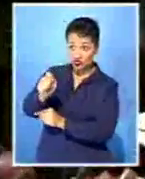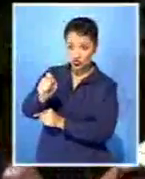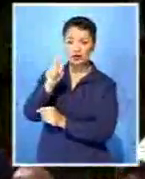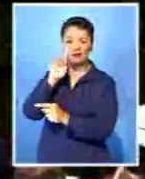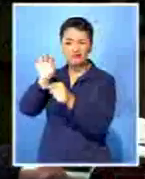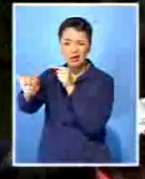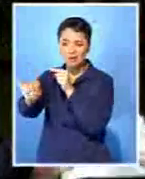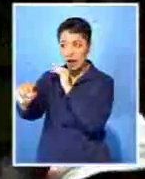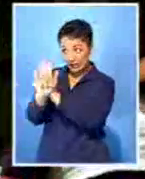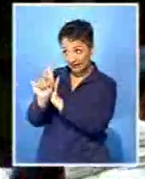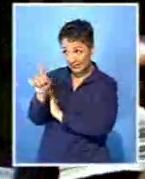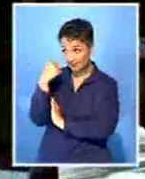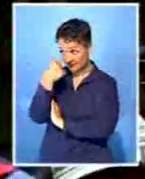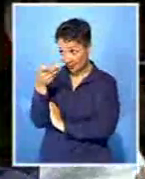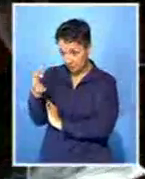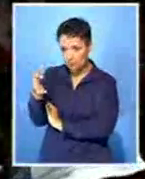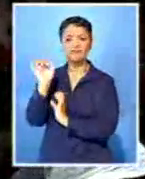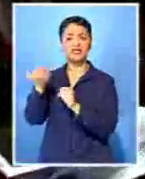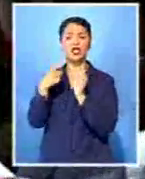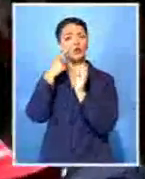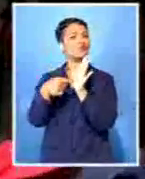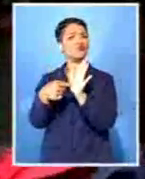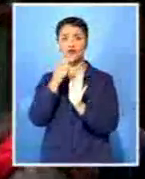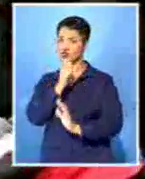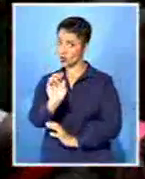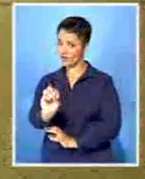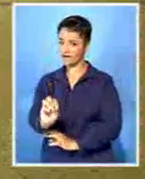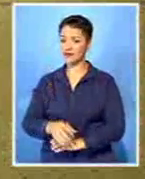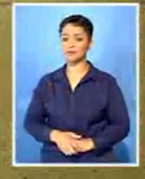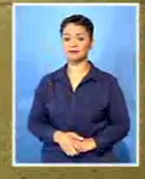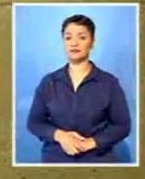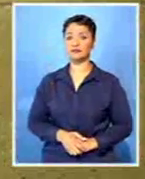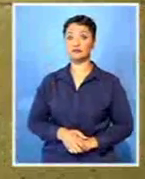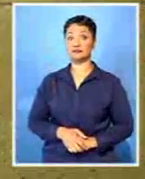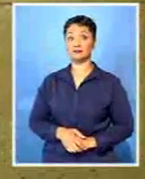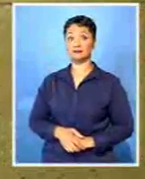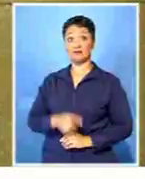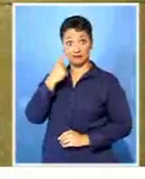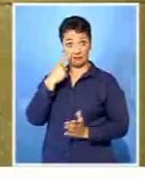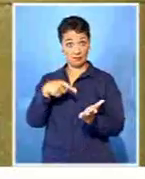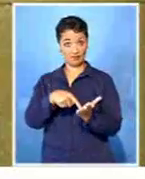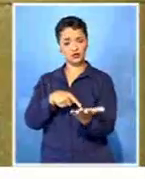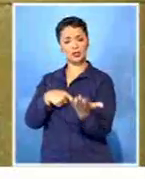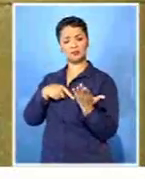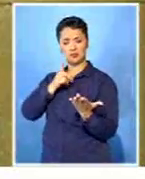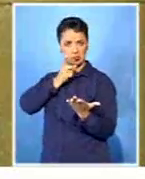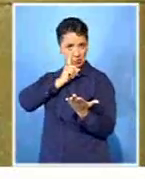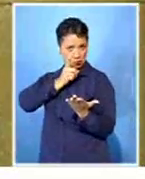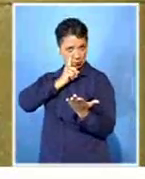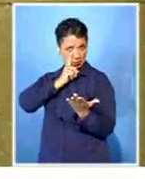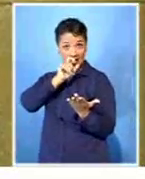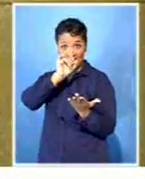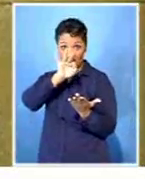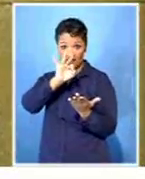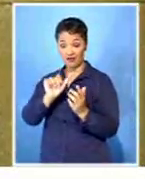purports to prove the case against Dlamini. We are going to look at the evidence that they say they have against our client and if we have